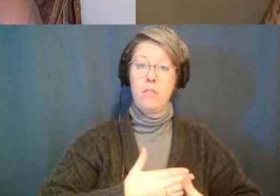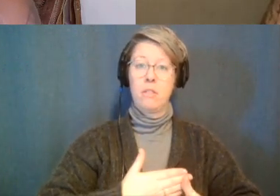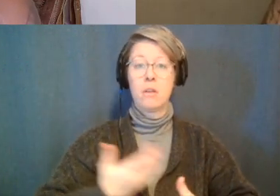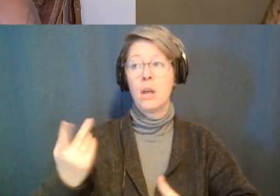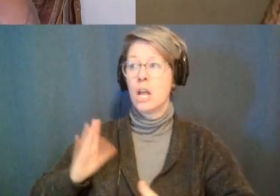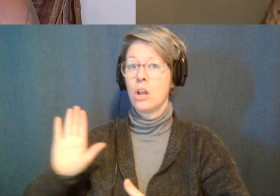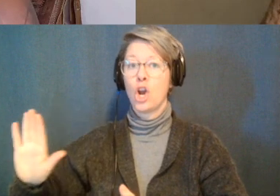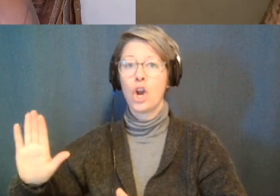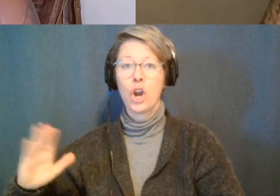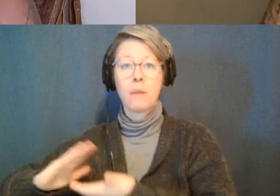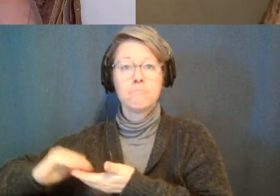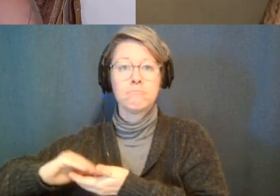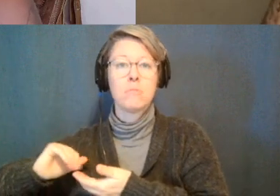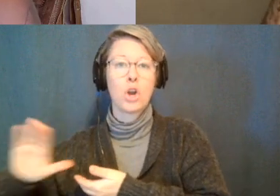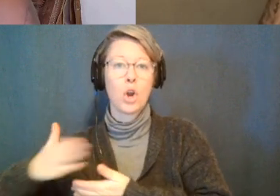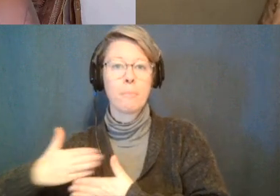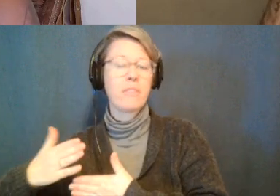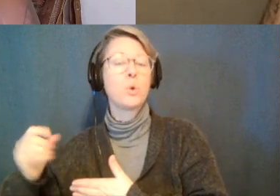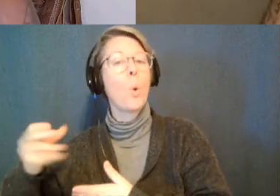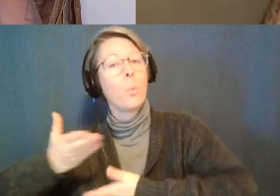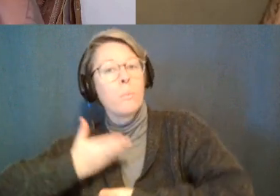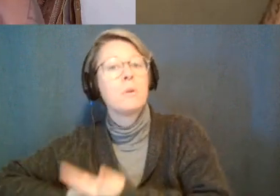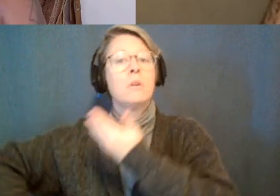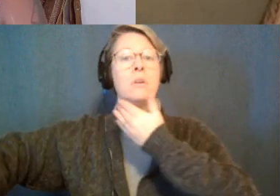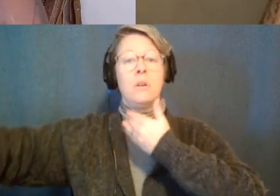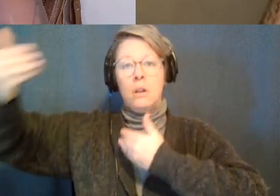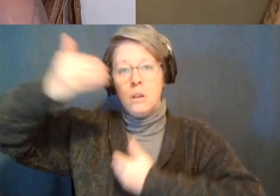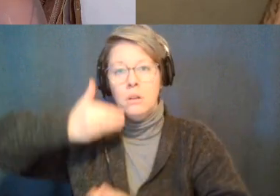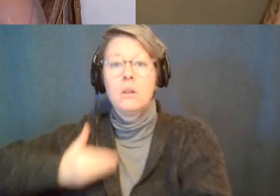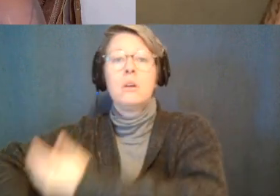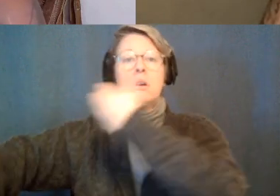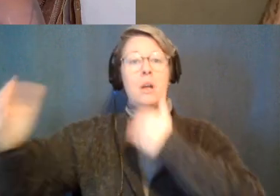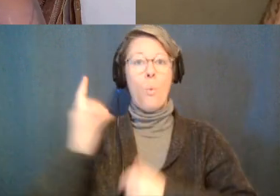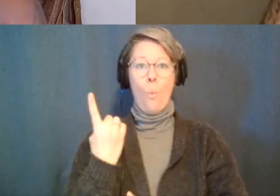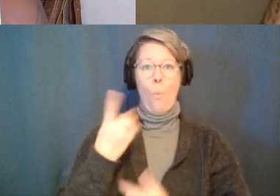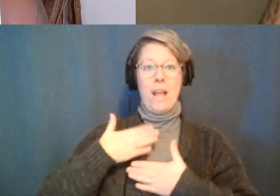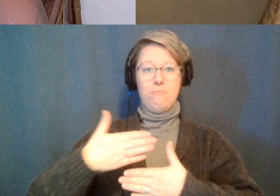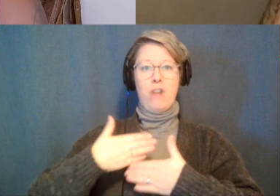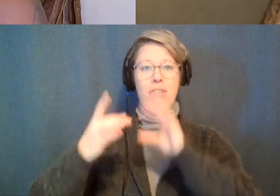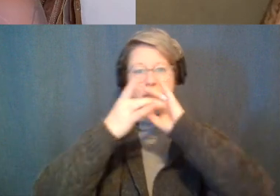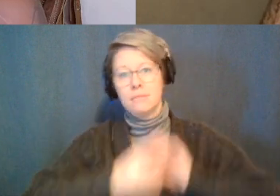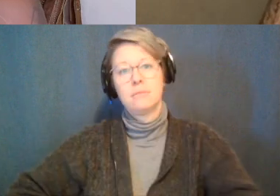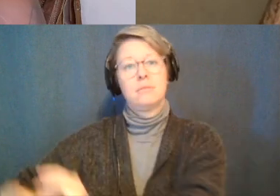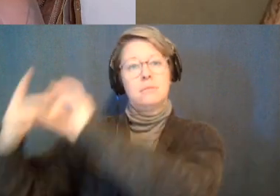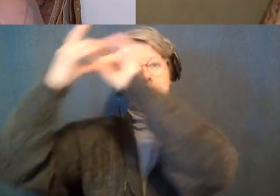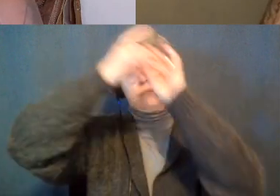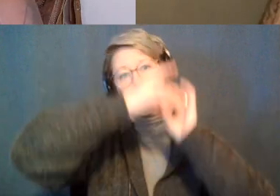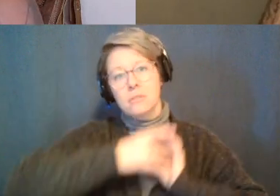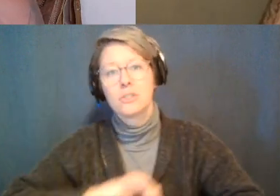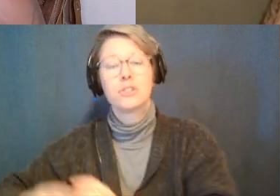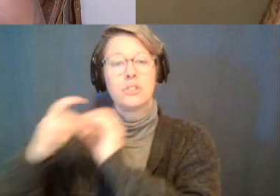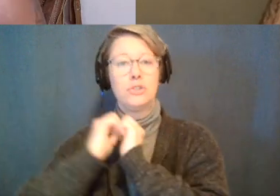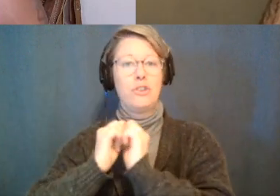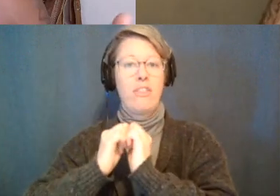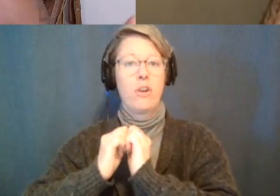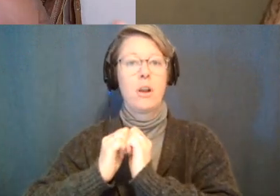her breath it's like we have this one breath together circling the energy going around being present being curious so